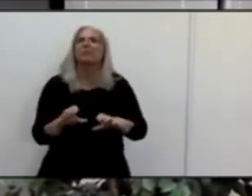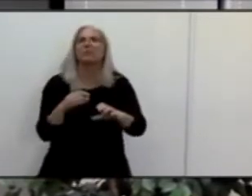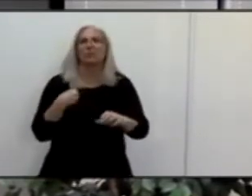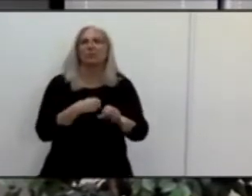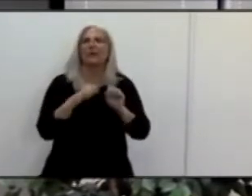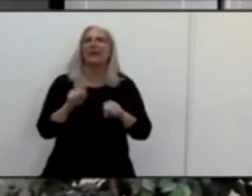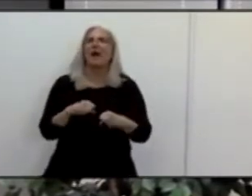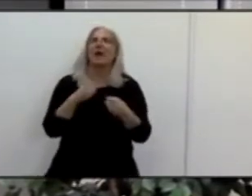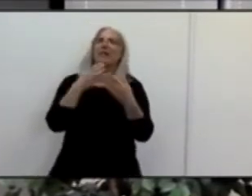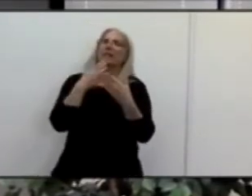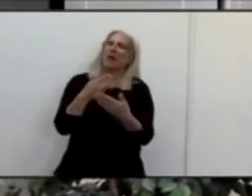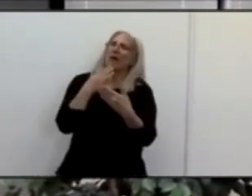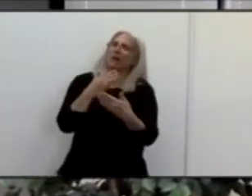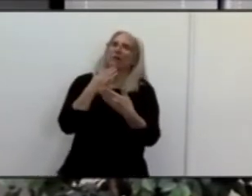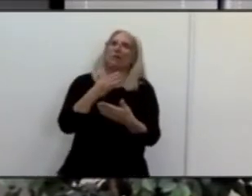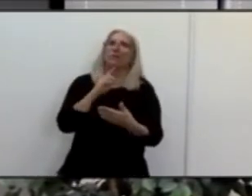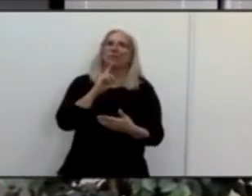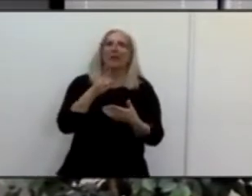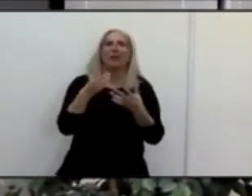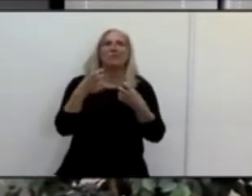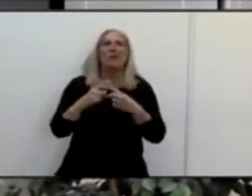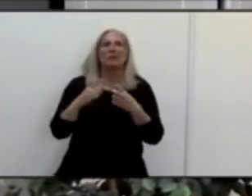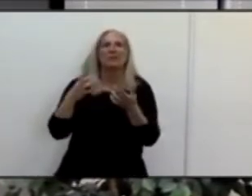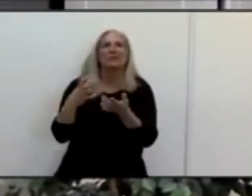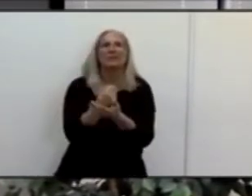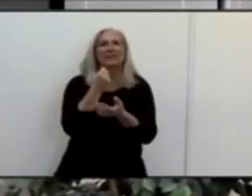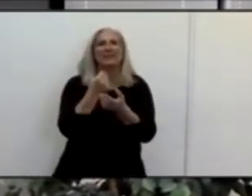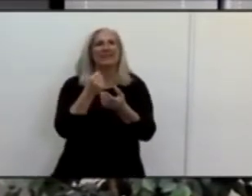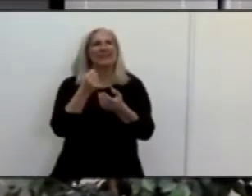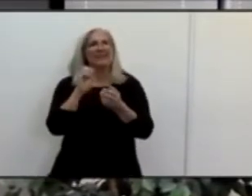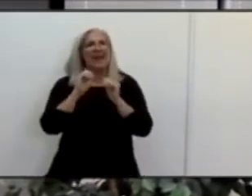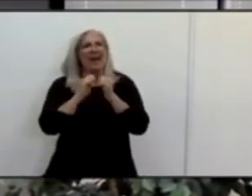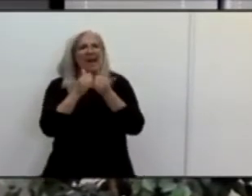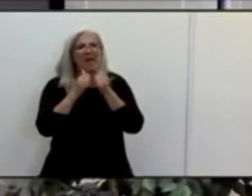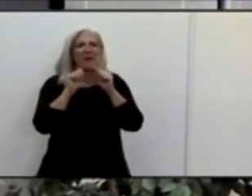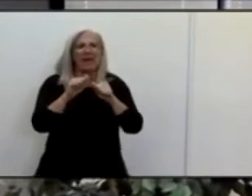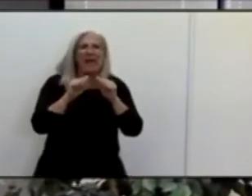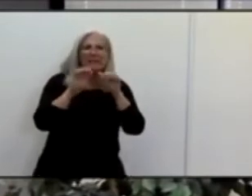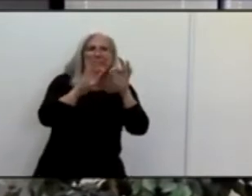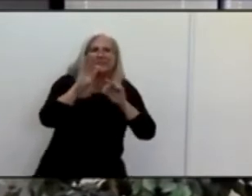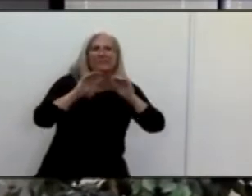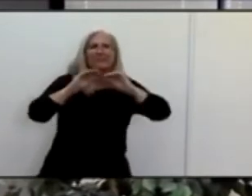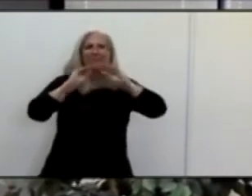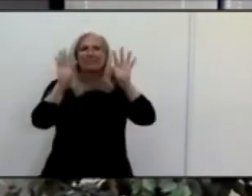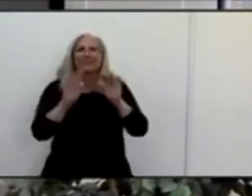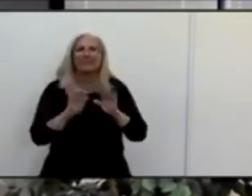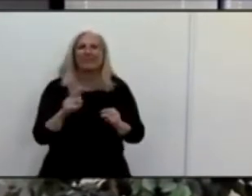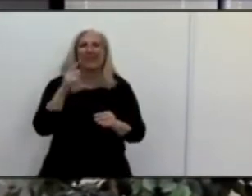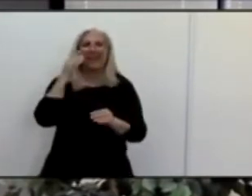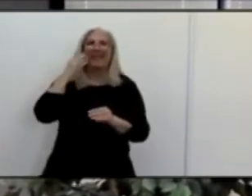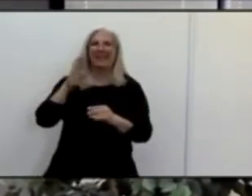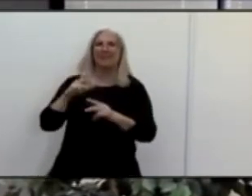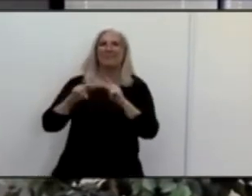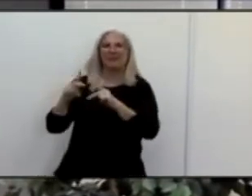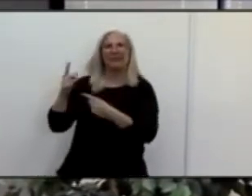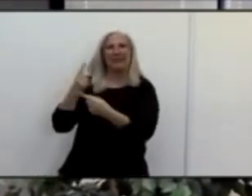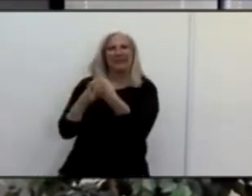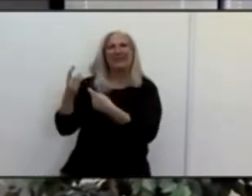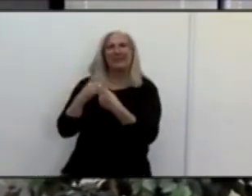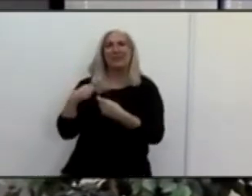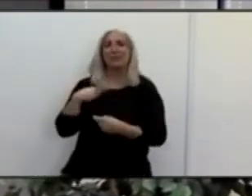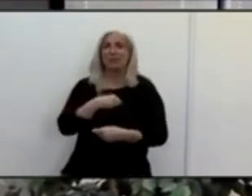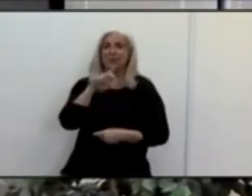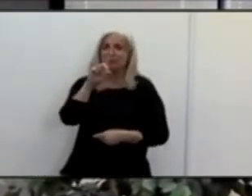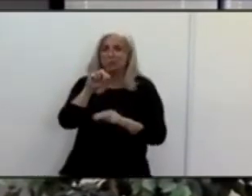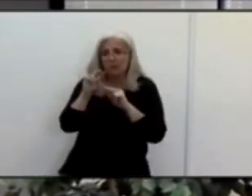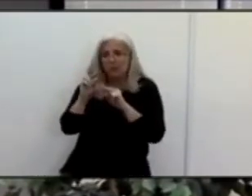share that information with folks, clarify any questions that people have. And just so you know, we do read your comments and we try to be as responsive as